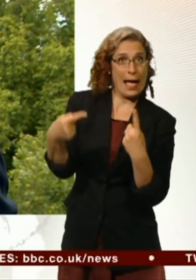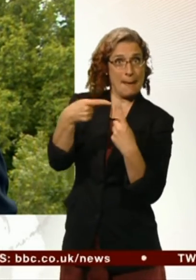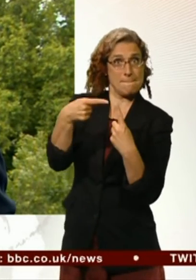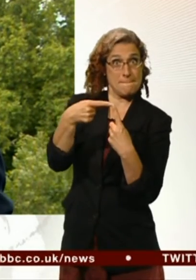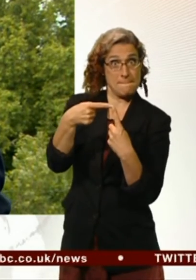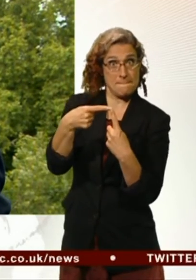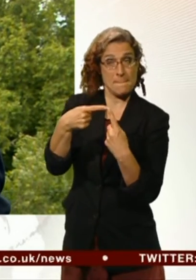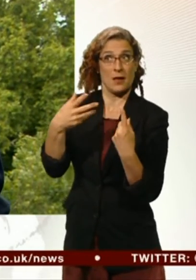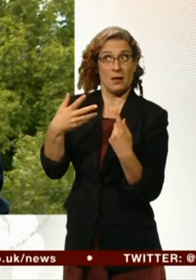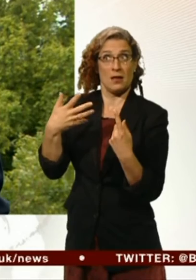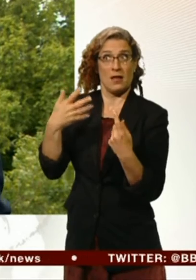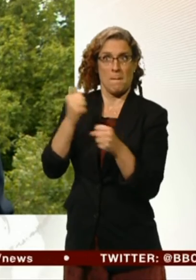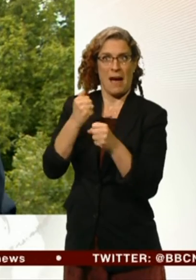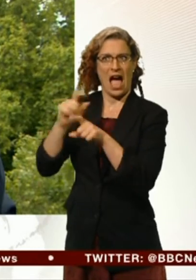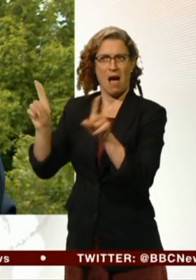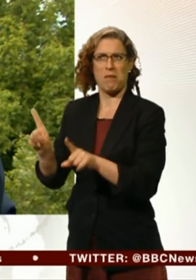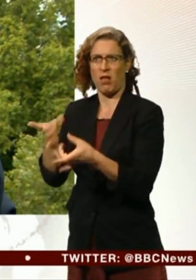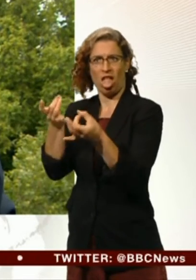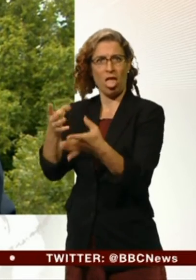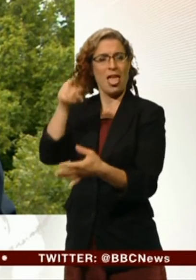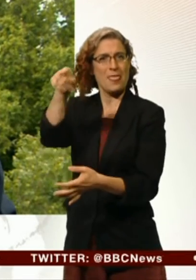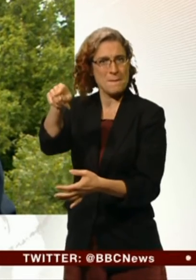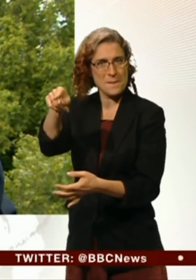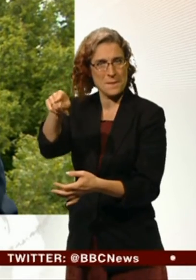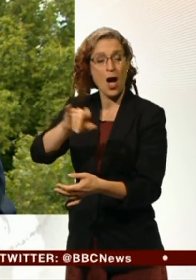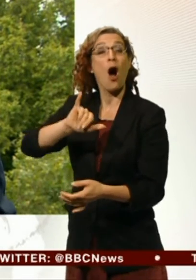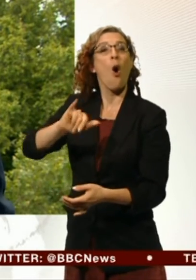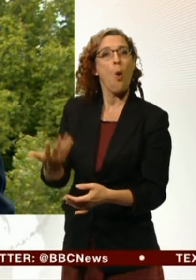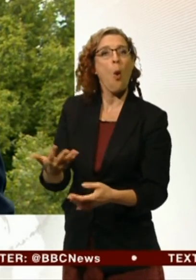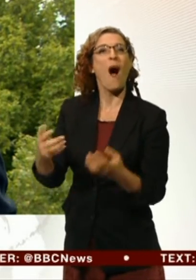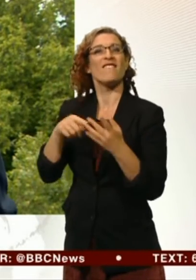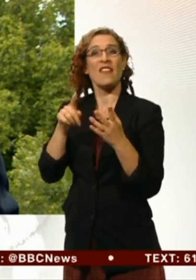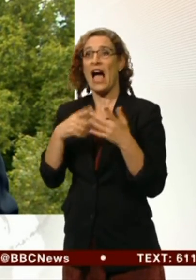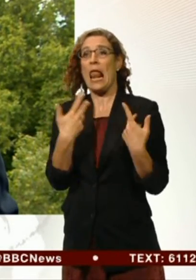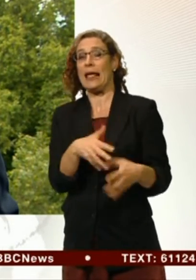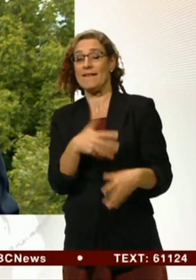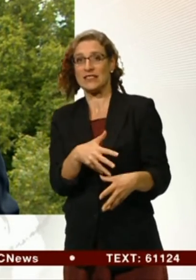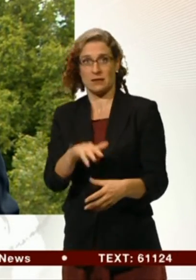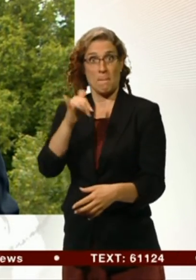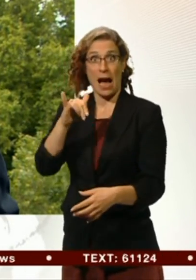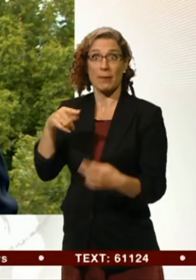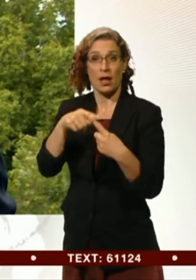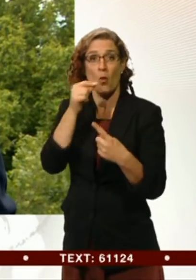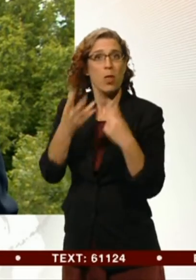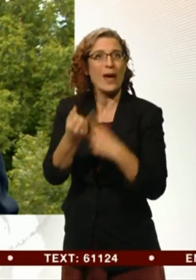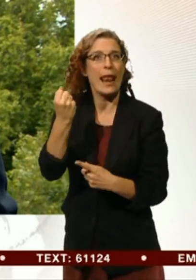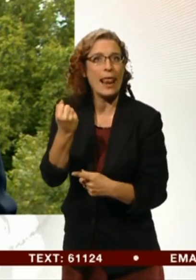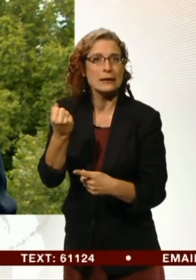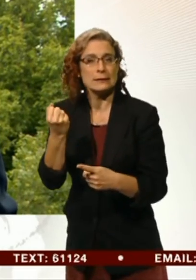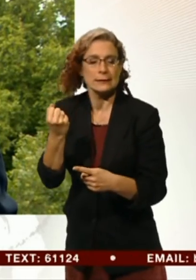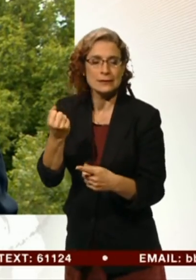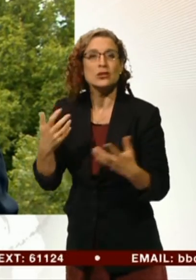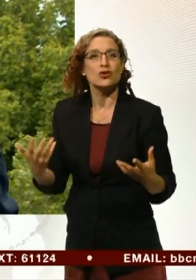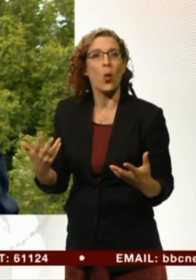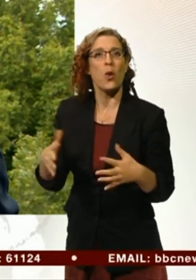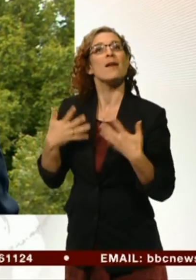him win. So perhaps it was surprising that when I pressed Andy Burnham on exactly this issue earlier today, he went on